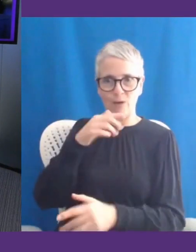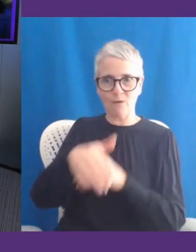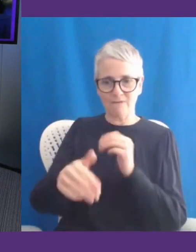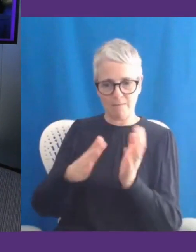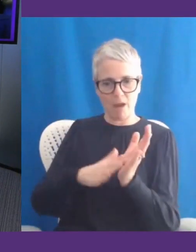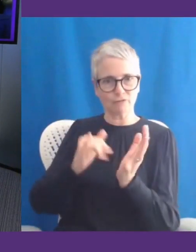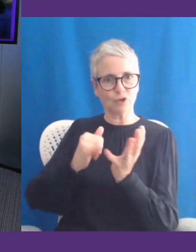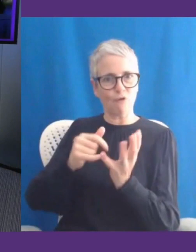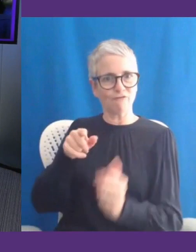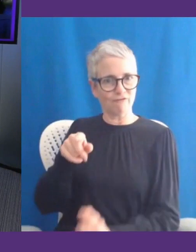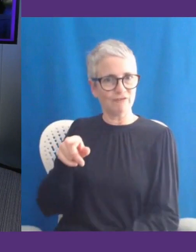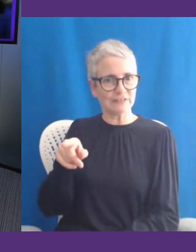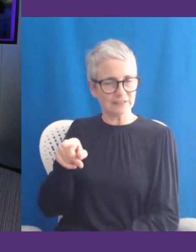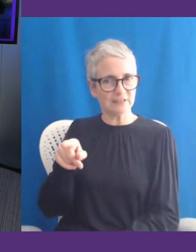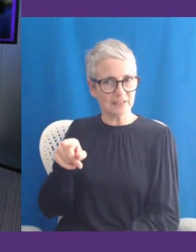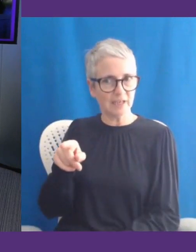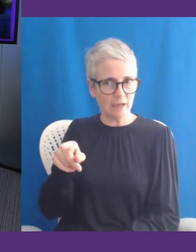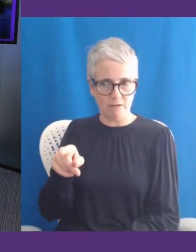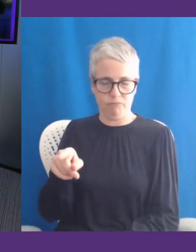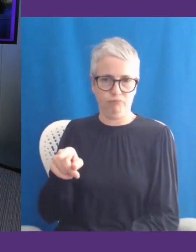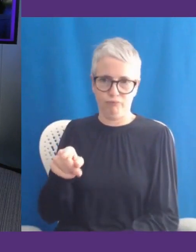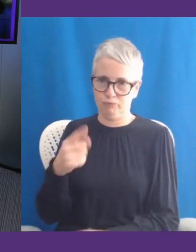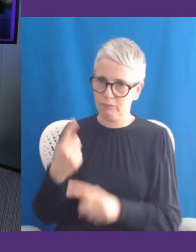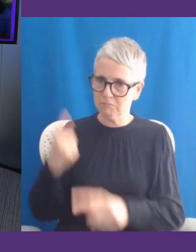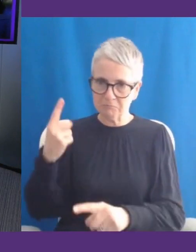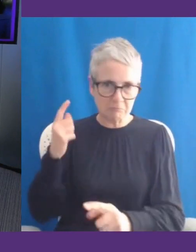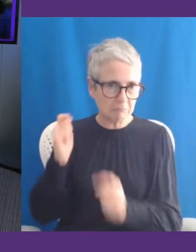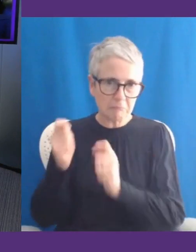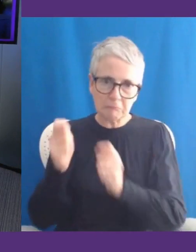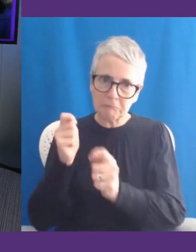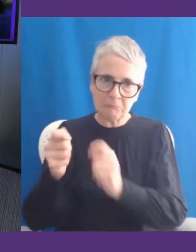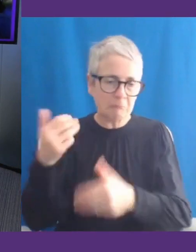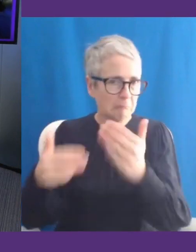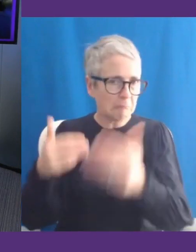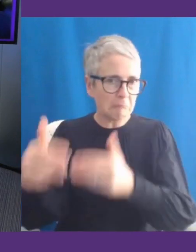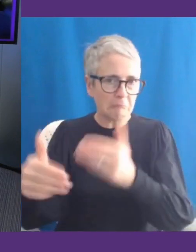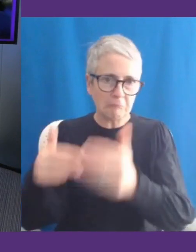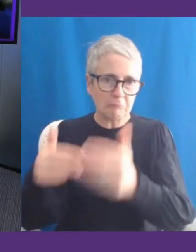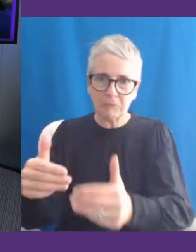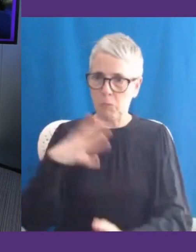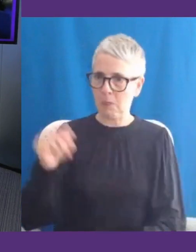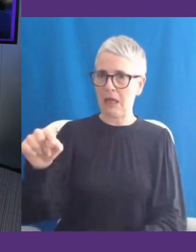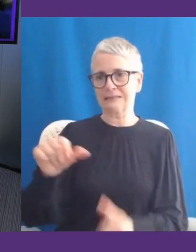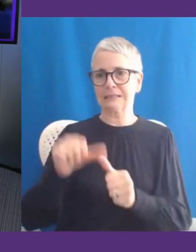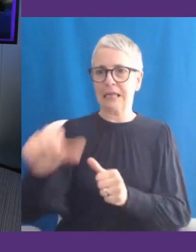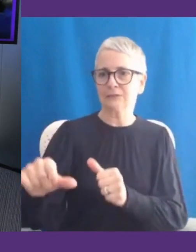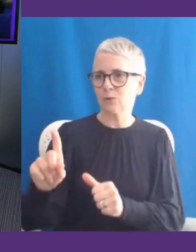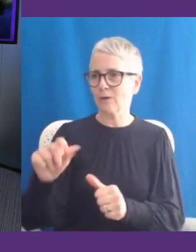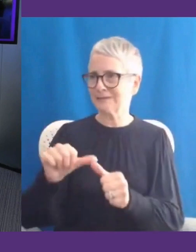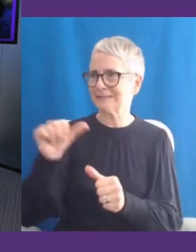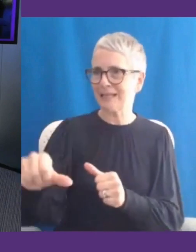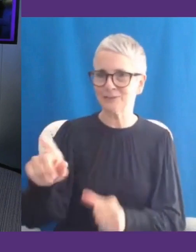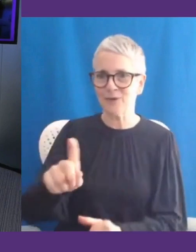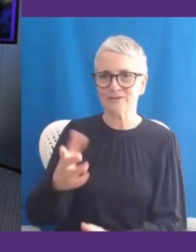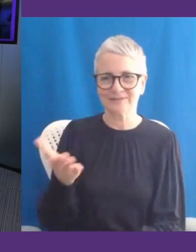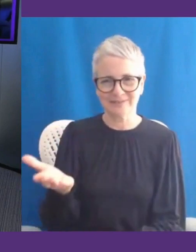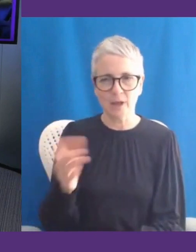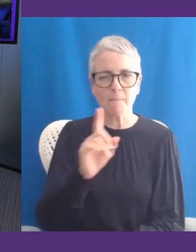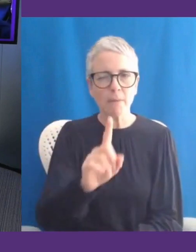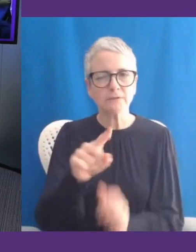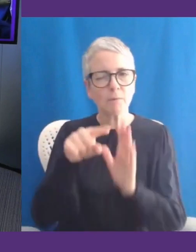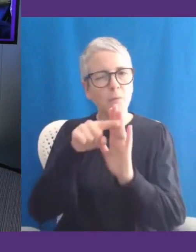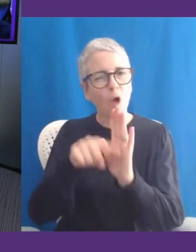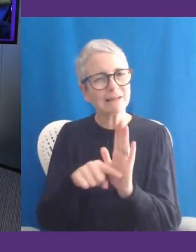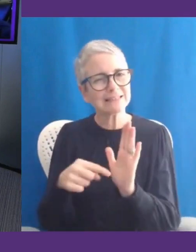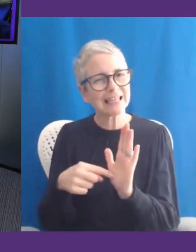driving forward the innovation in the technology. So in a sense, that's what everybody's aiming for to have next. Whereas perhaps in policy, and in particular in the community organisations